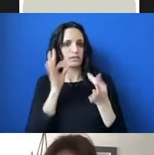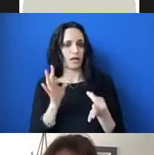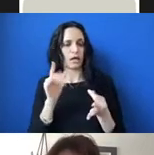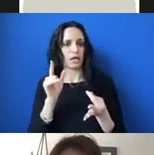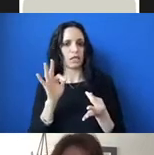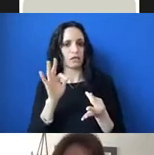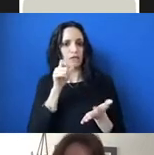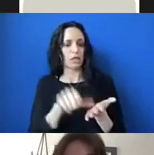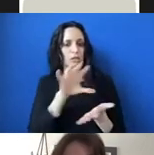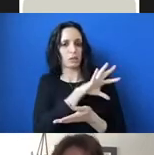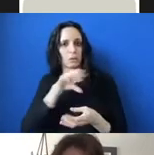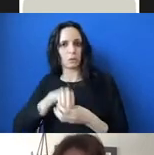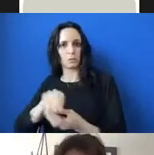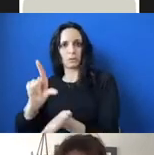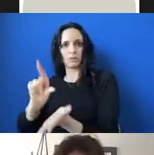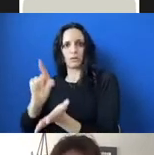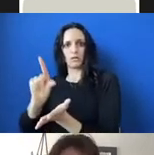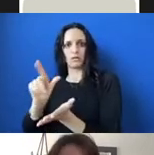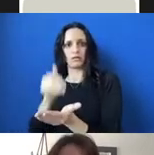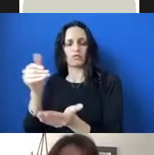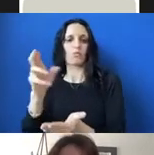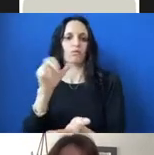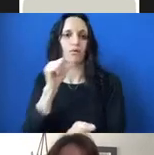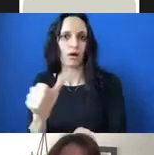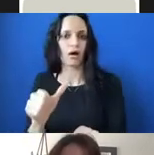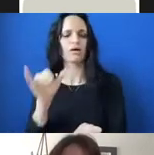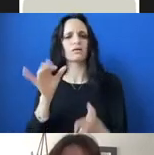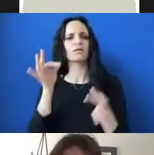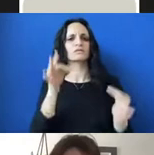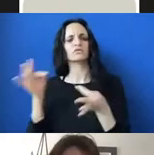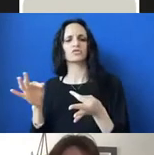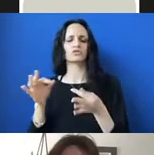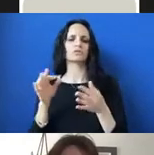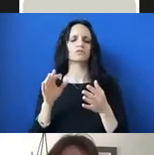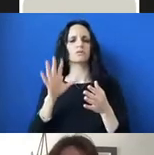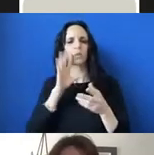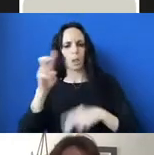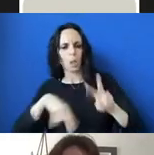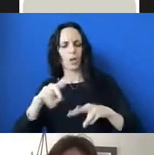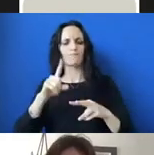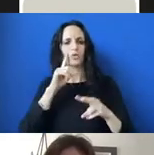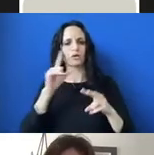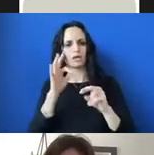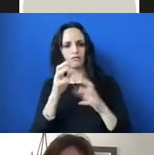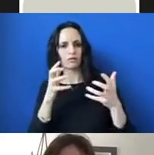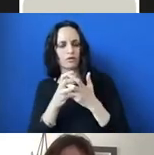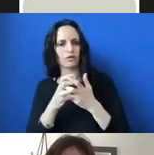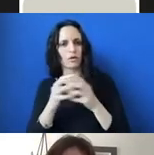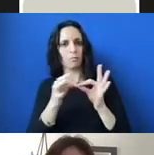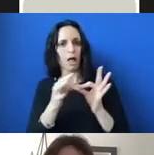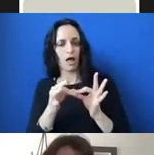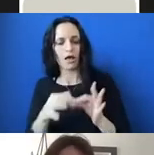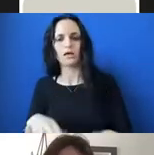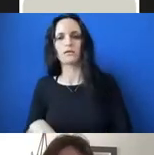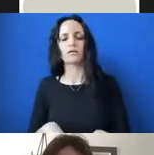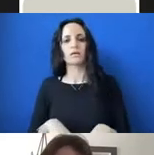editions. And this choice was based on a few important factors. There was relevancy, kind of opportunity for profit, and